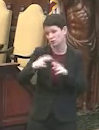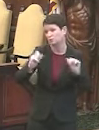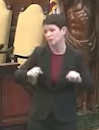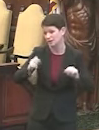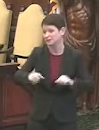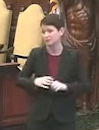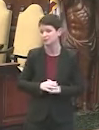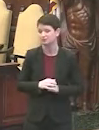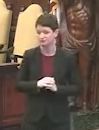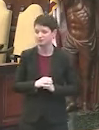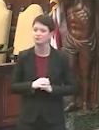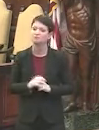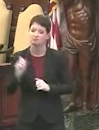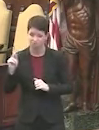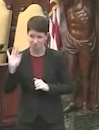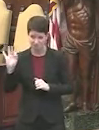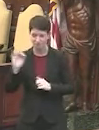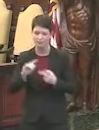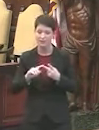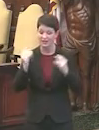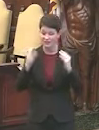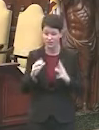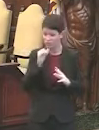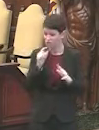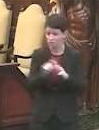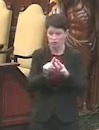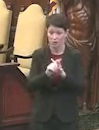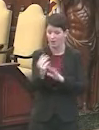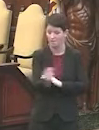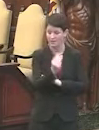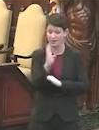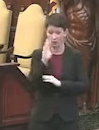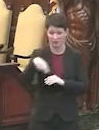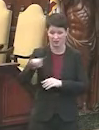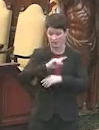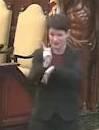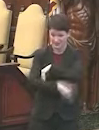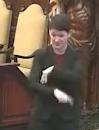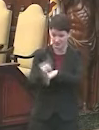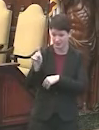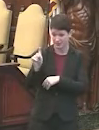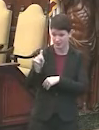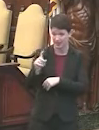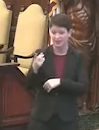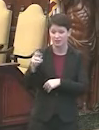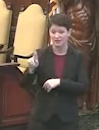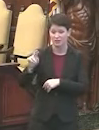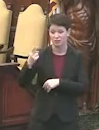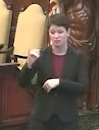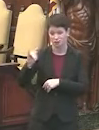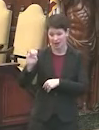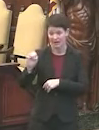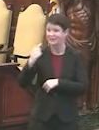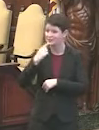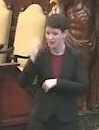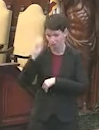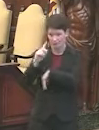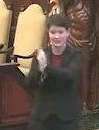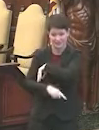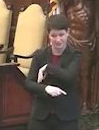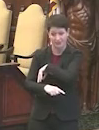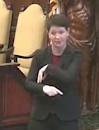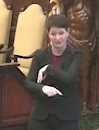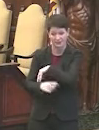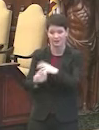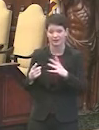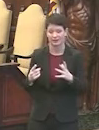possible. Okay. Now, if teachers don't show up to school Monday, will they be disciplined? Because Dr. Hyatt did mention that last